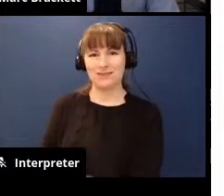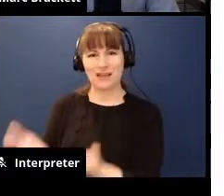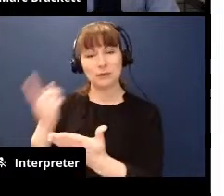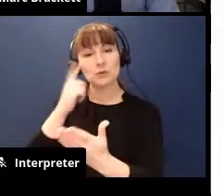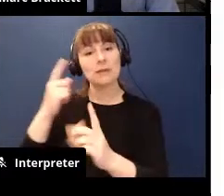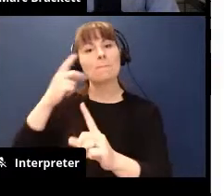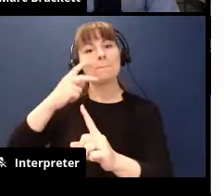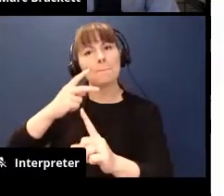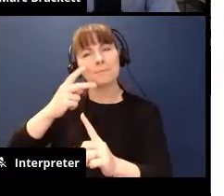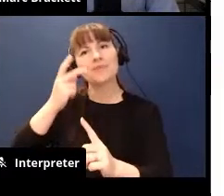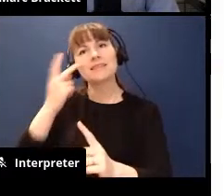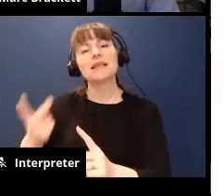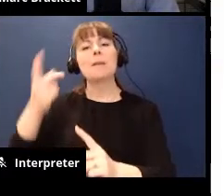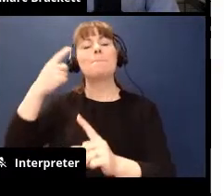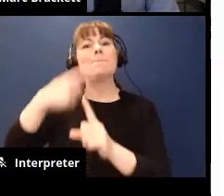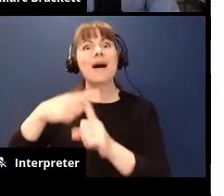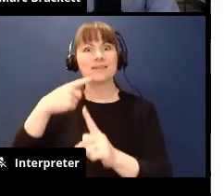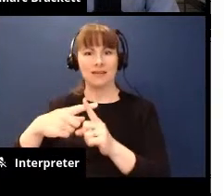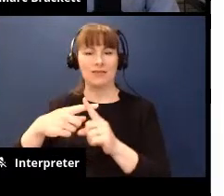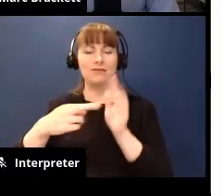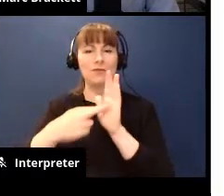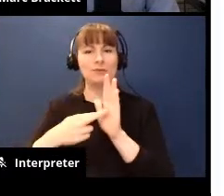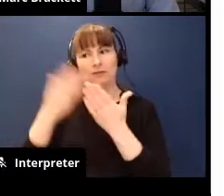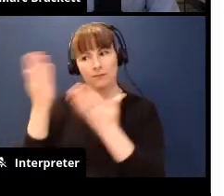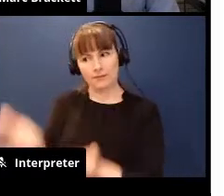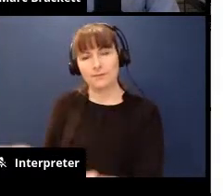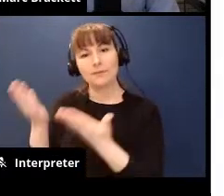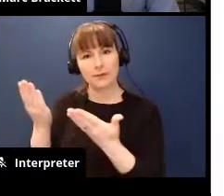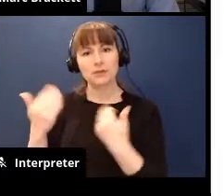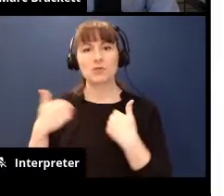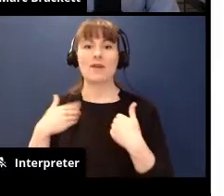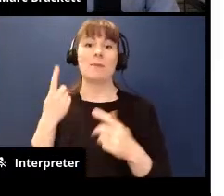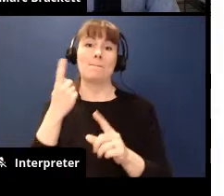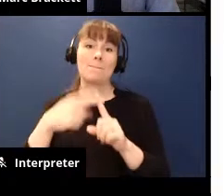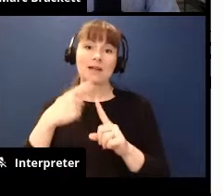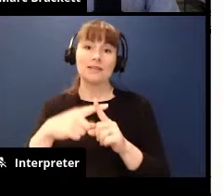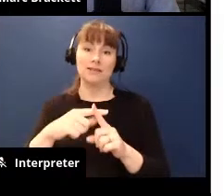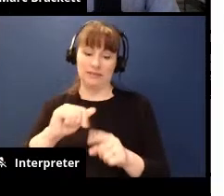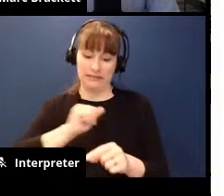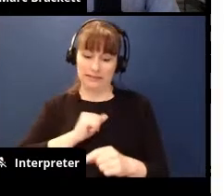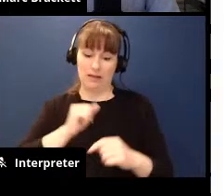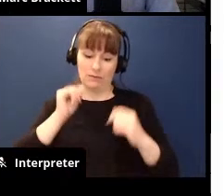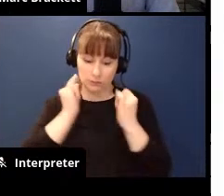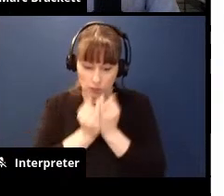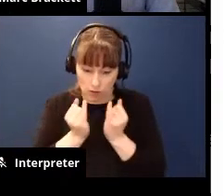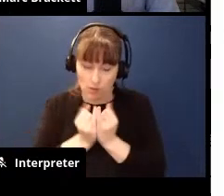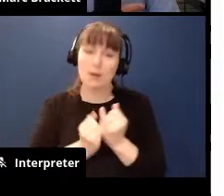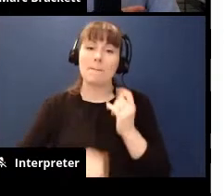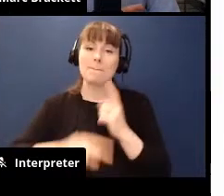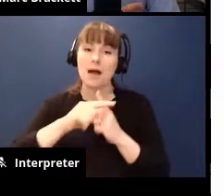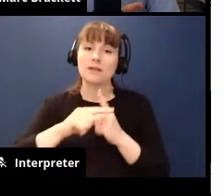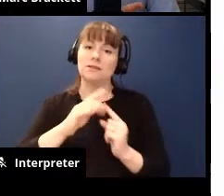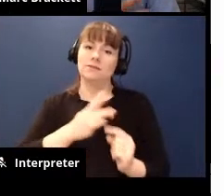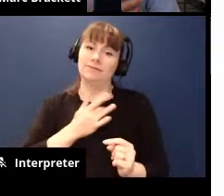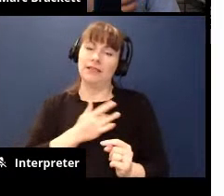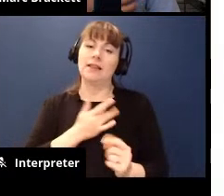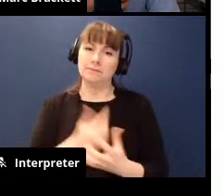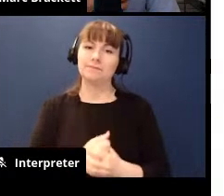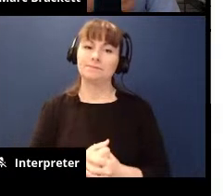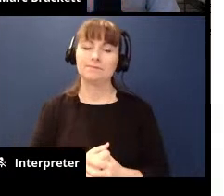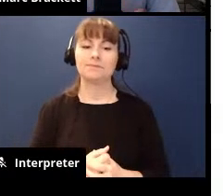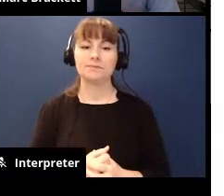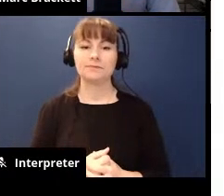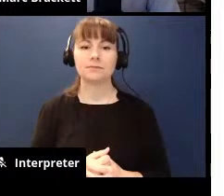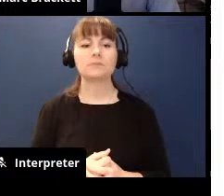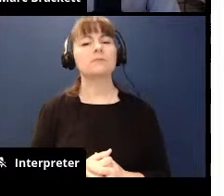about that and i think it speaks to what you're saying of having that positive self-talk and positive self-image and the last piece is really just